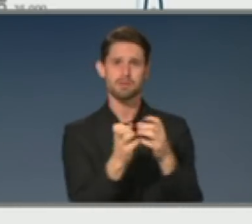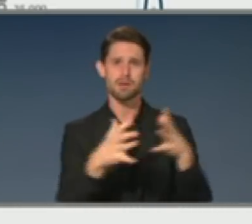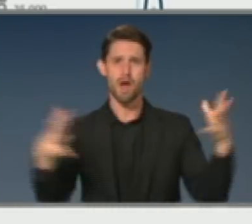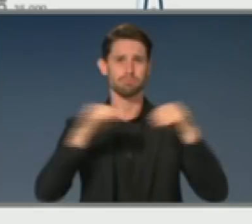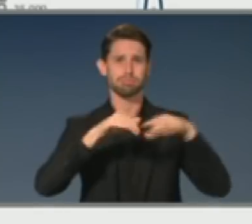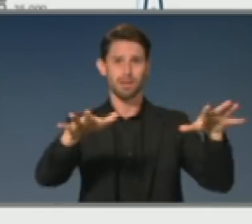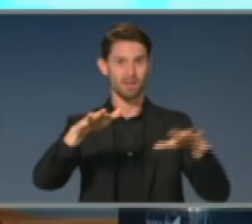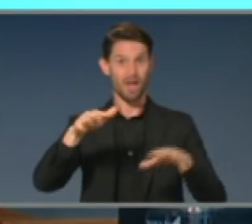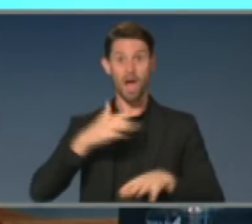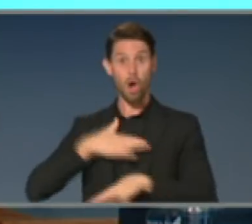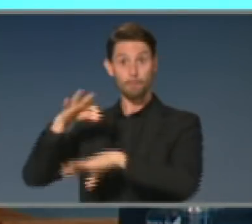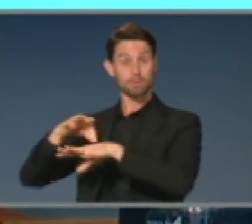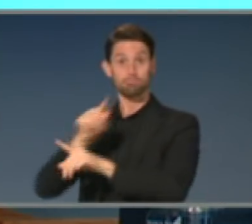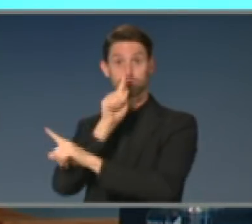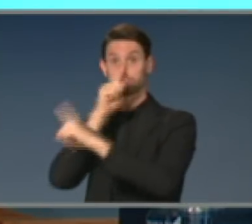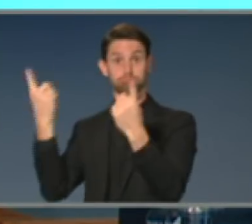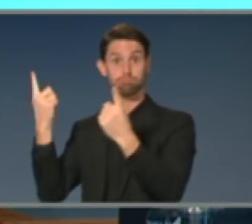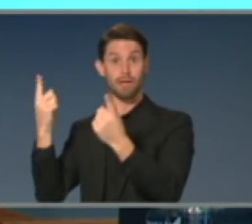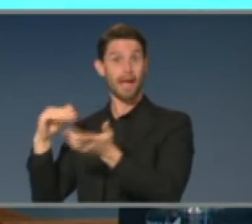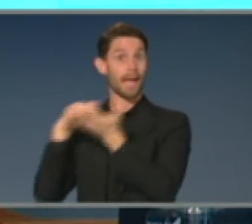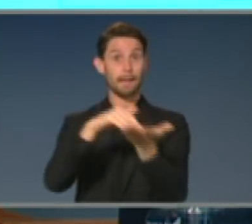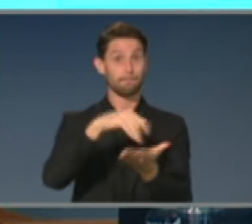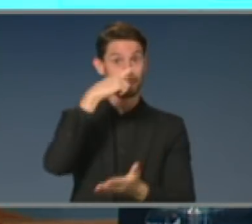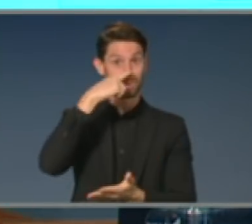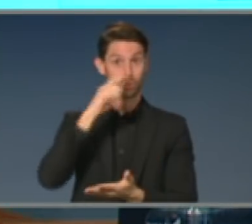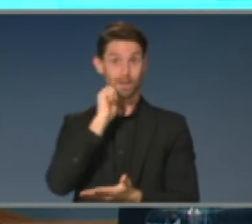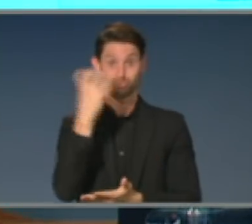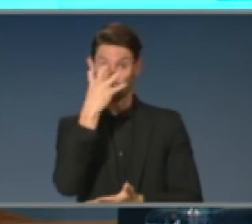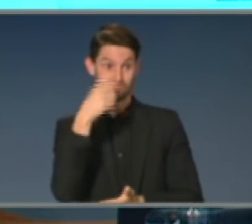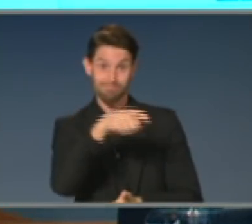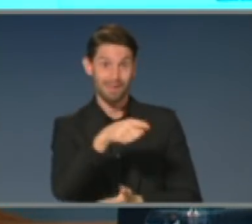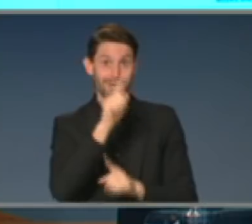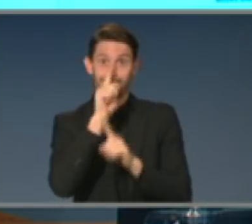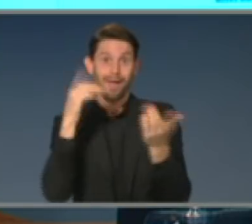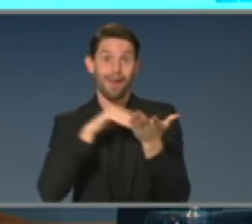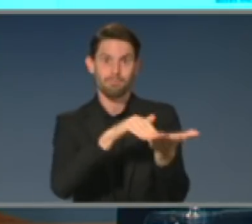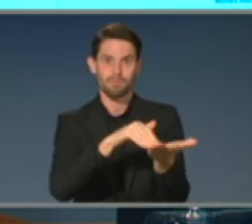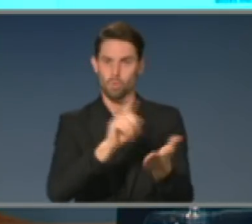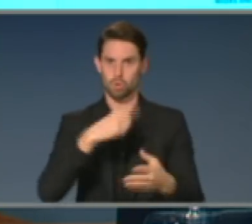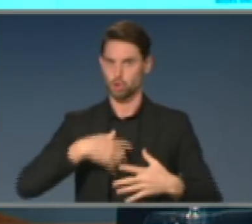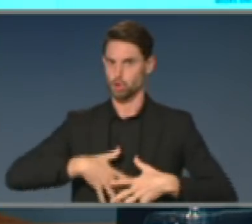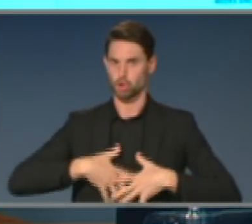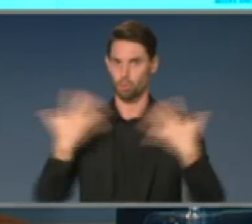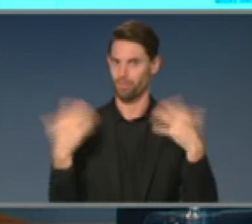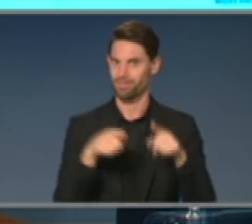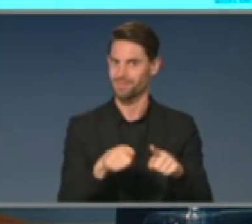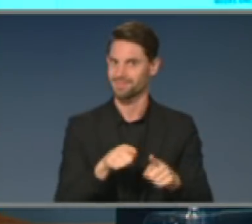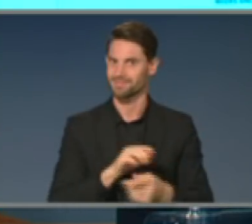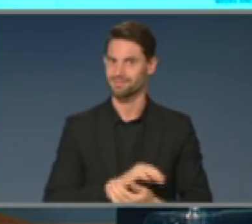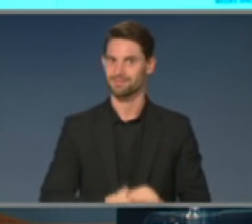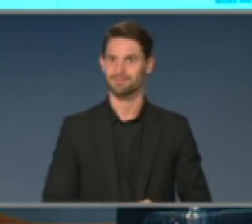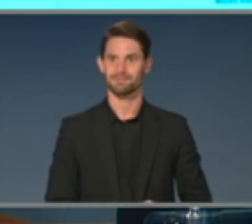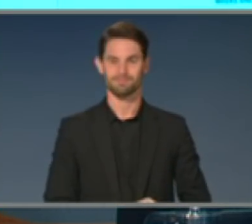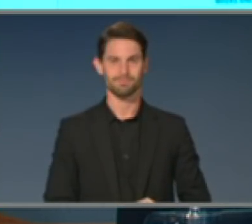you couldn't meet demand. Have the next slide, please. So, what we then did, what the modelers then did, and you